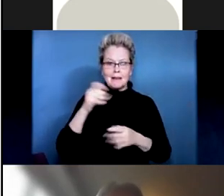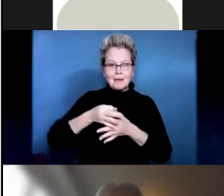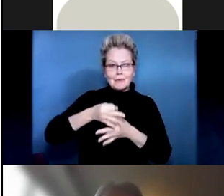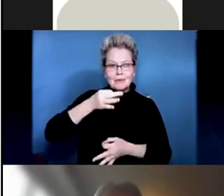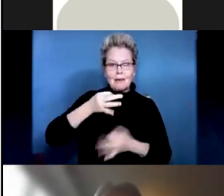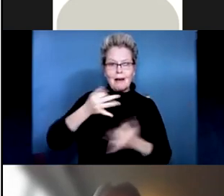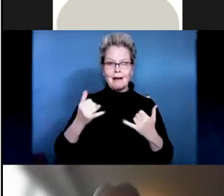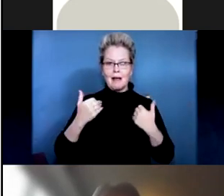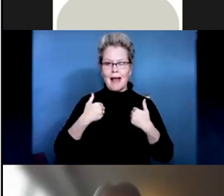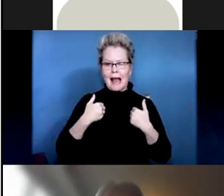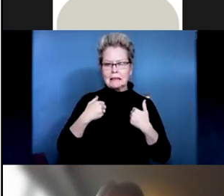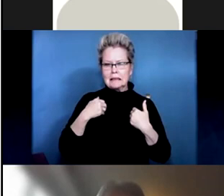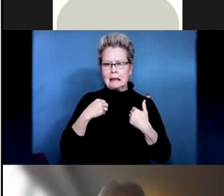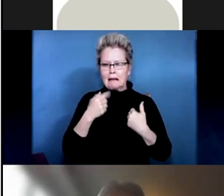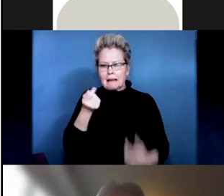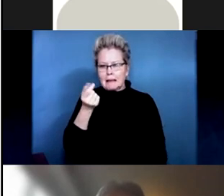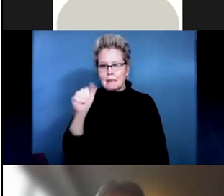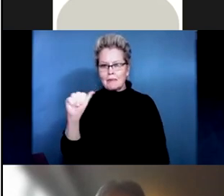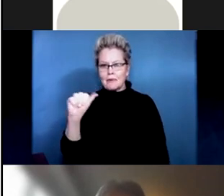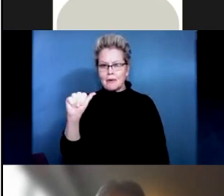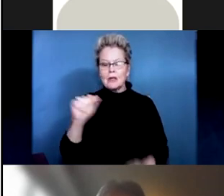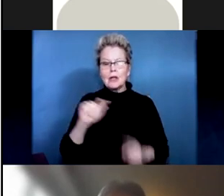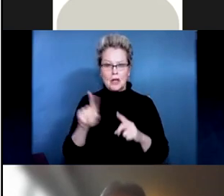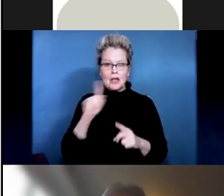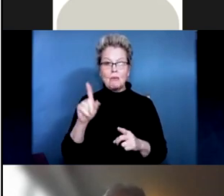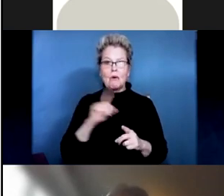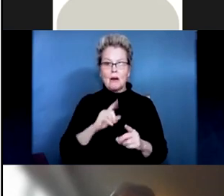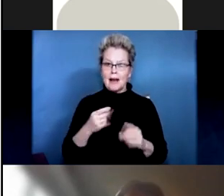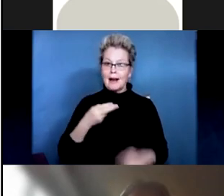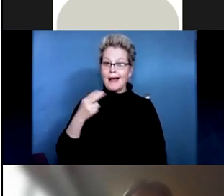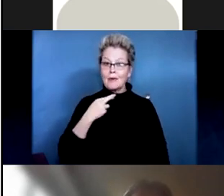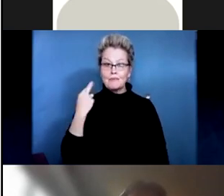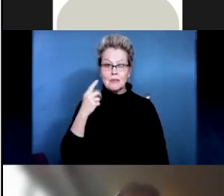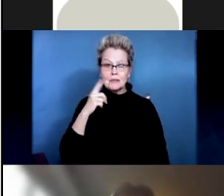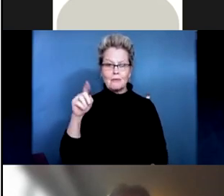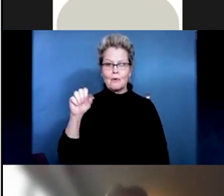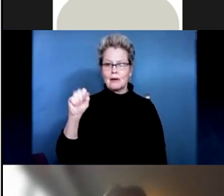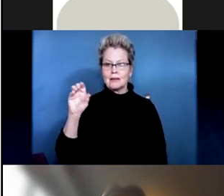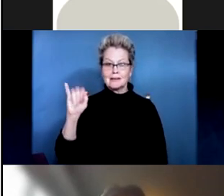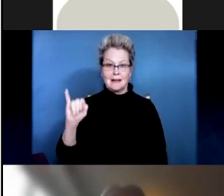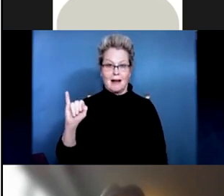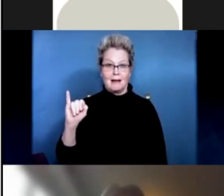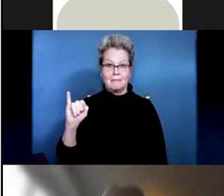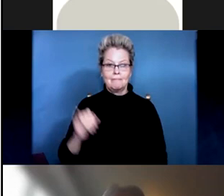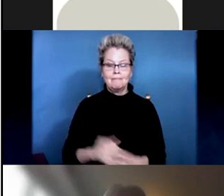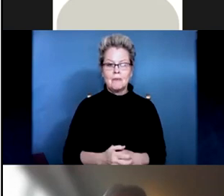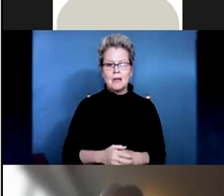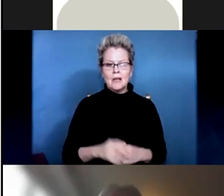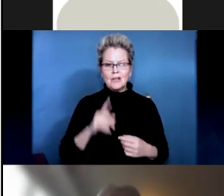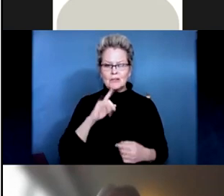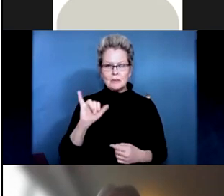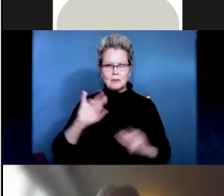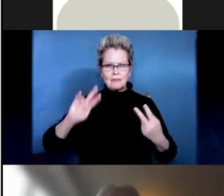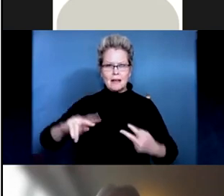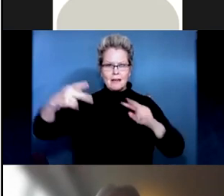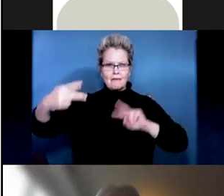you now are a little more prone to having a spinal cord injury. So what we're seeing is kind of a blip. So there's